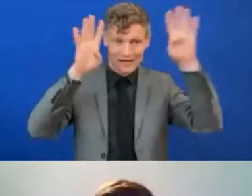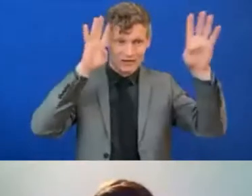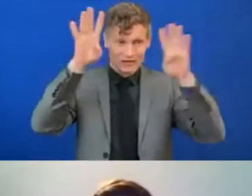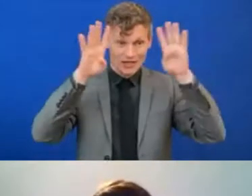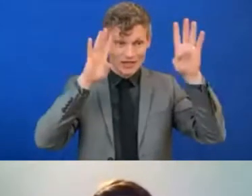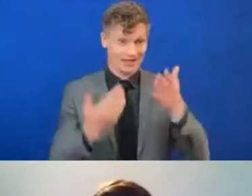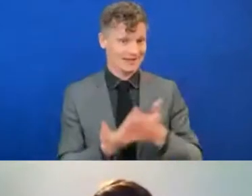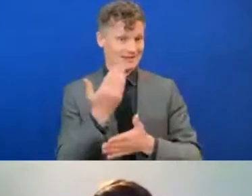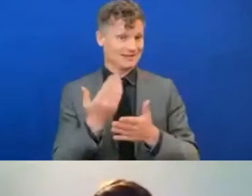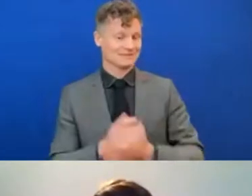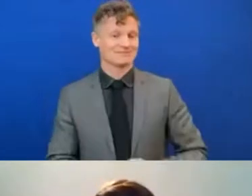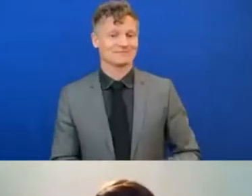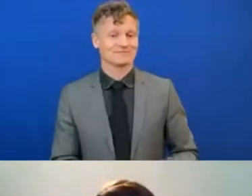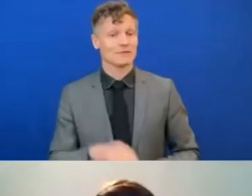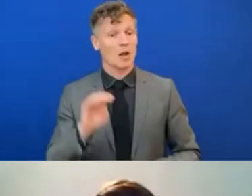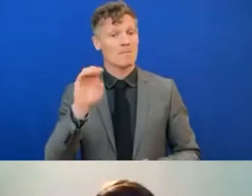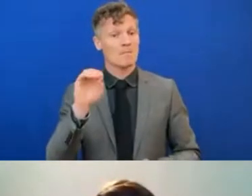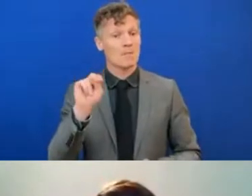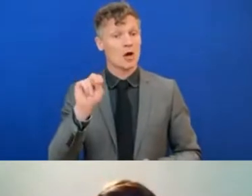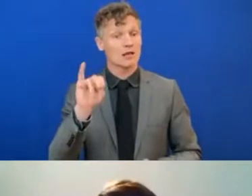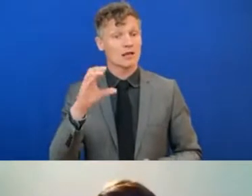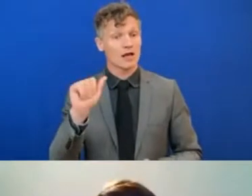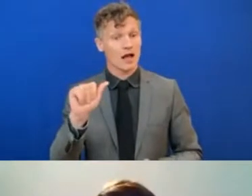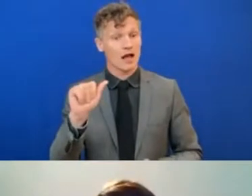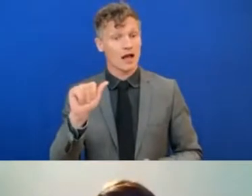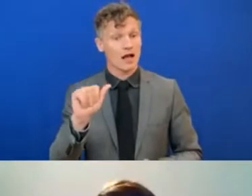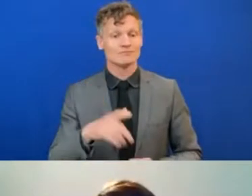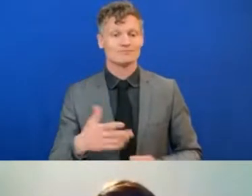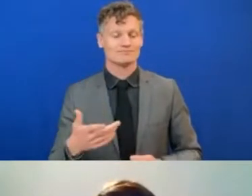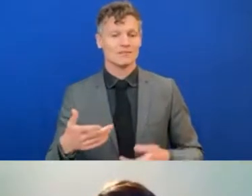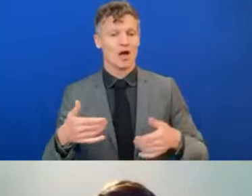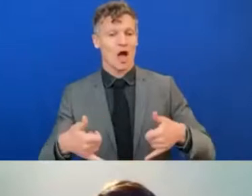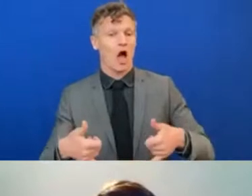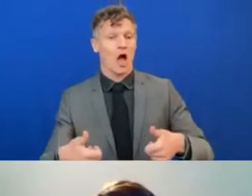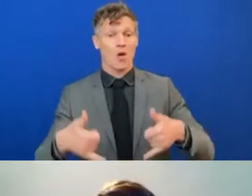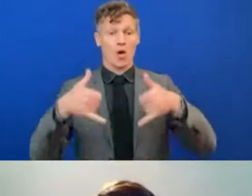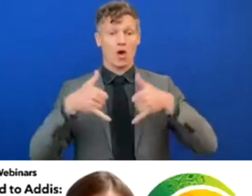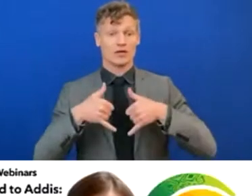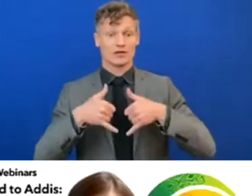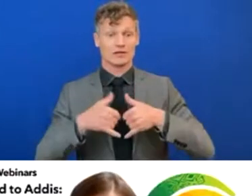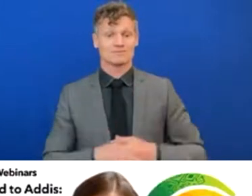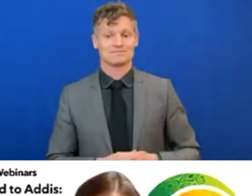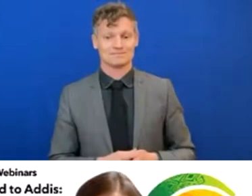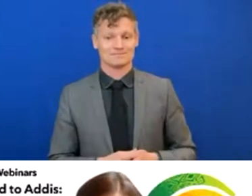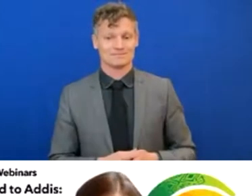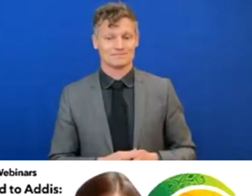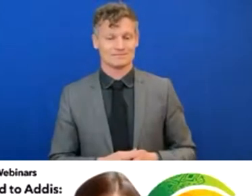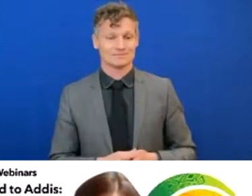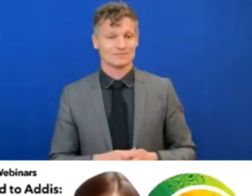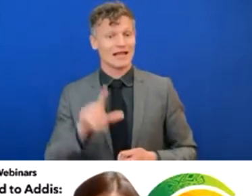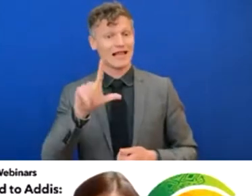Nice. Monica. Awareness. Good. Lizette.